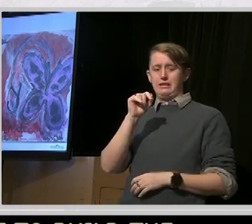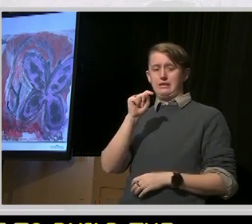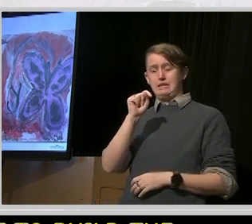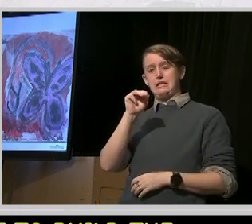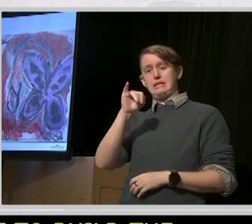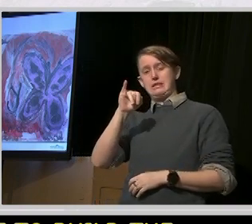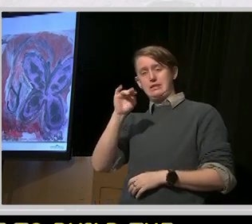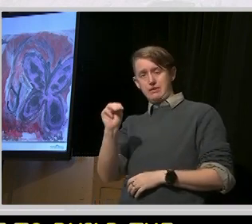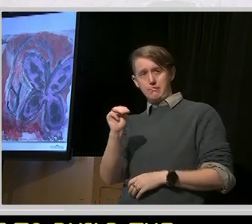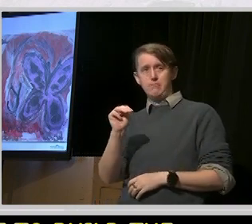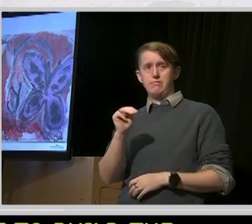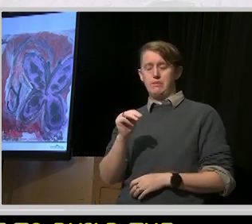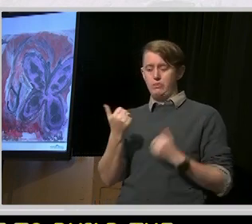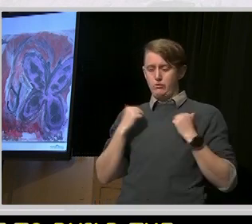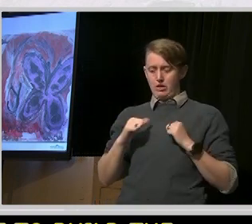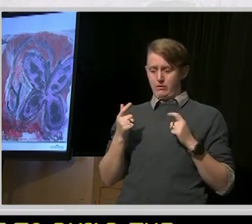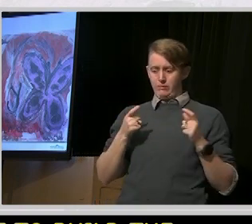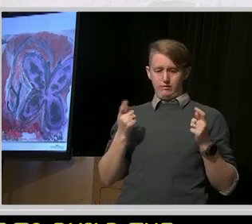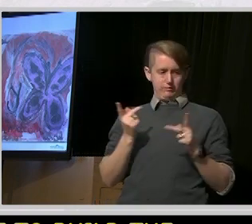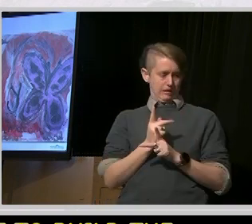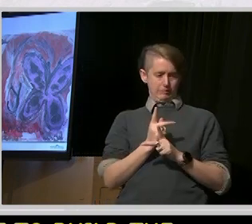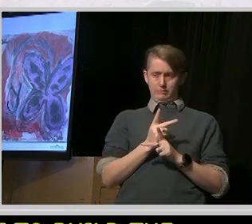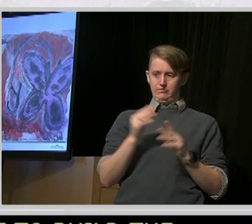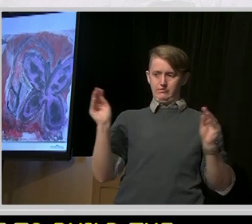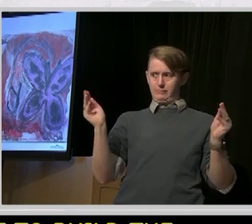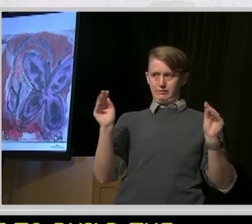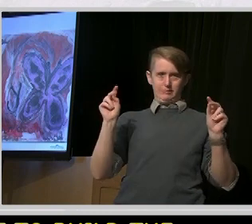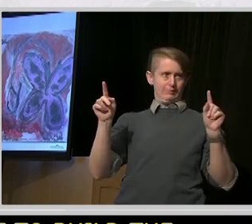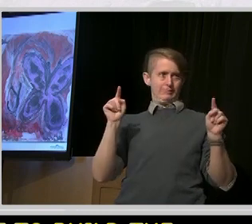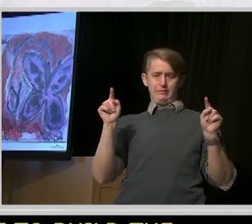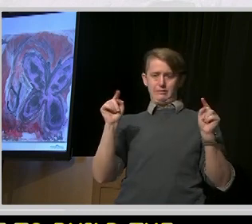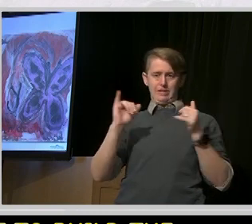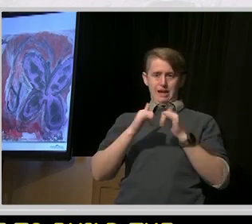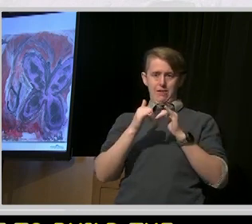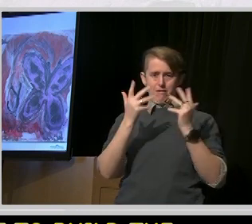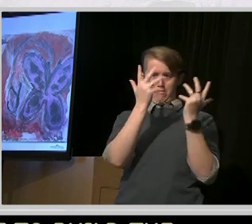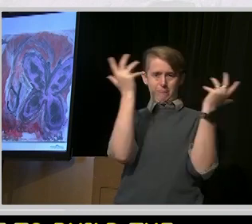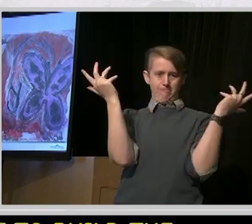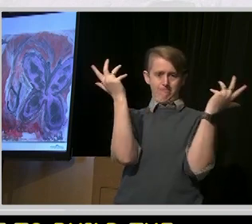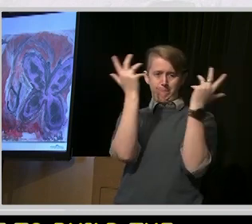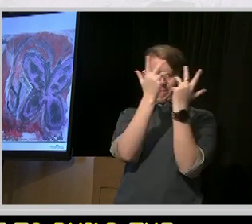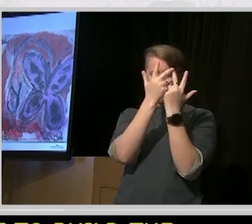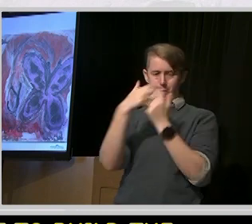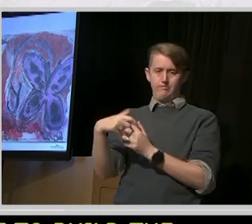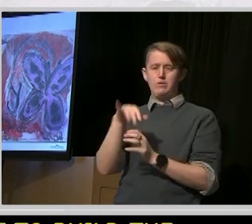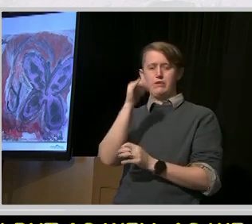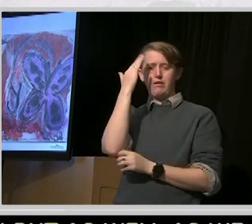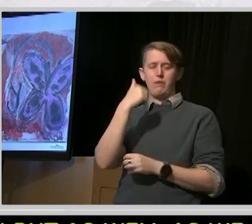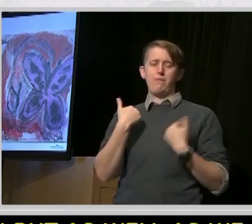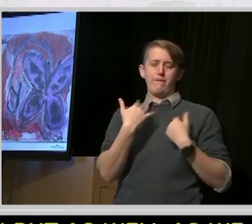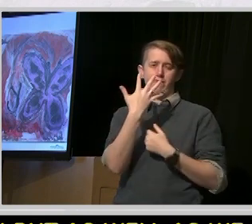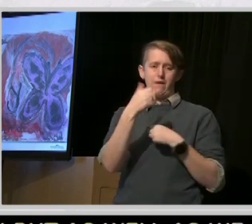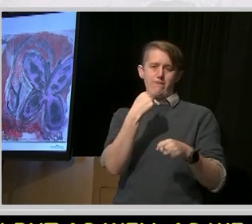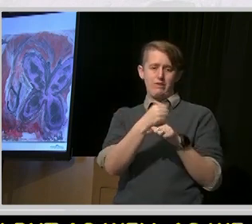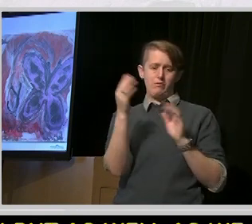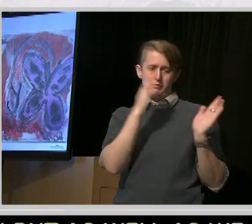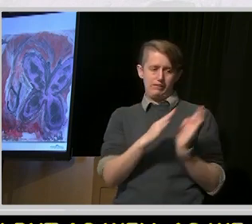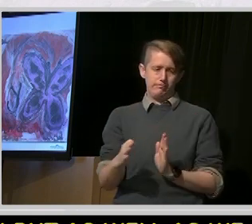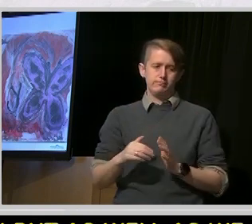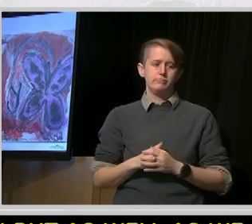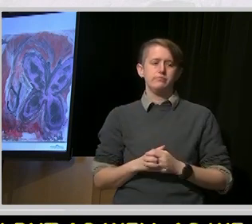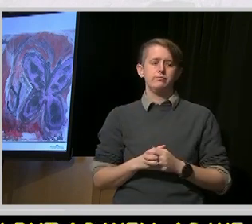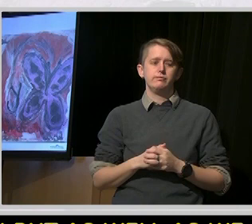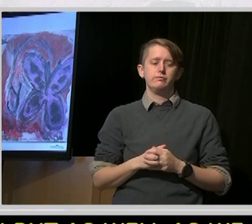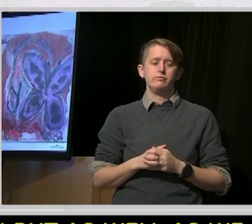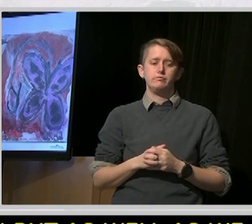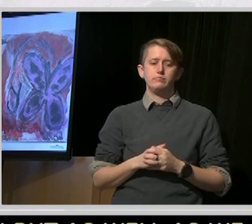as we can, but as well as we can. And that's why it's set out so methodically over the five years. So the remedy had some things that we said could